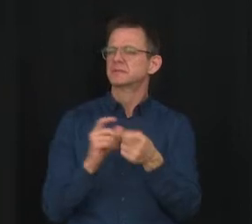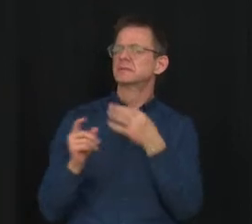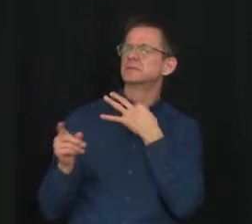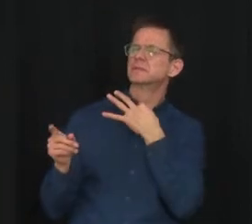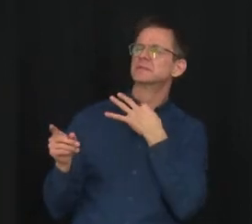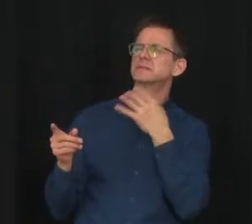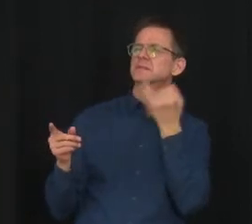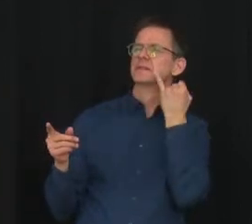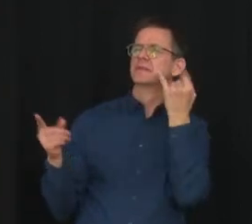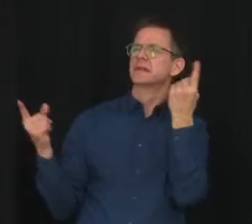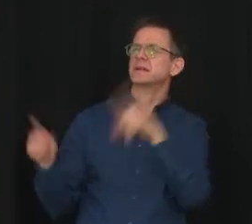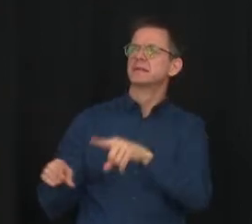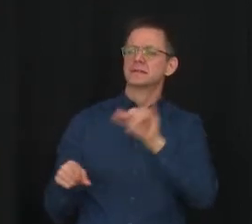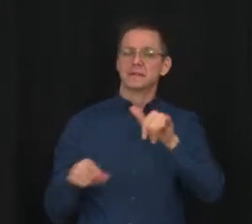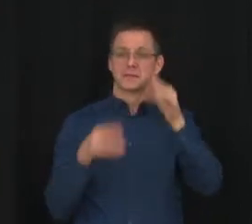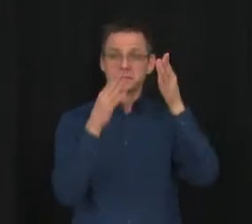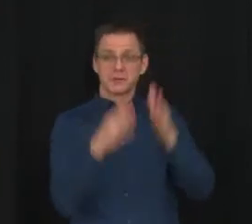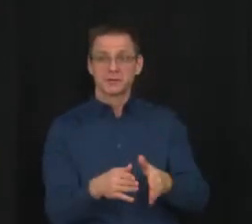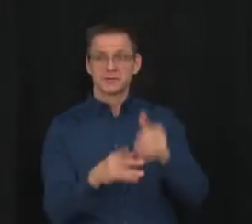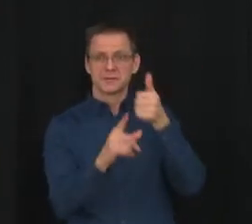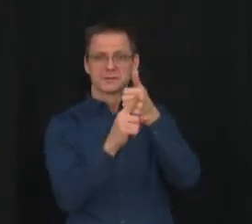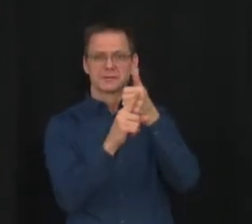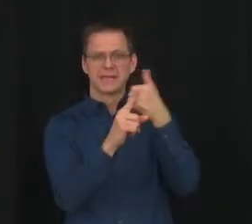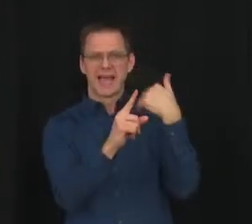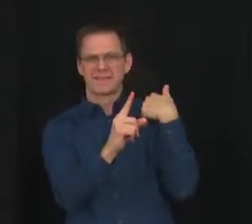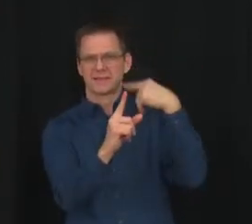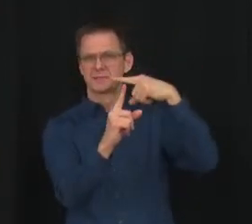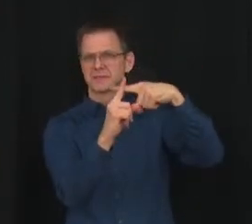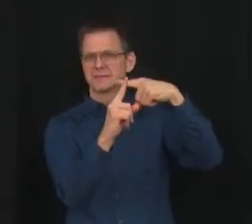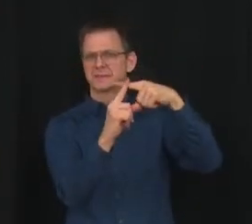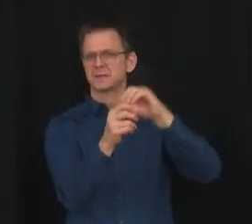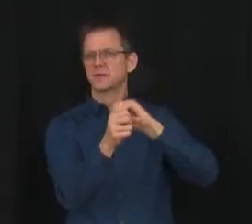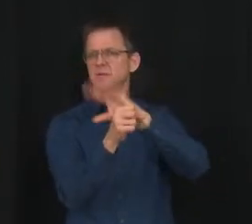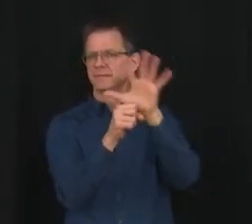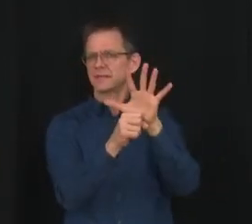positive or, you know, I guess is it different for a student and a teacher?